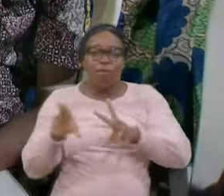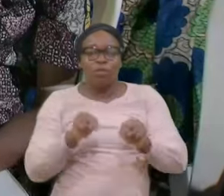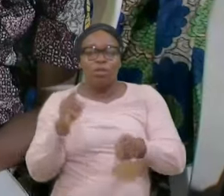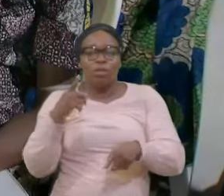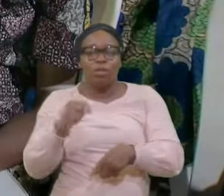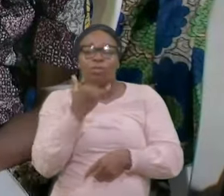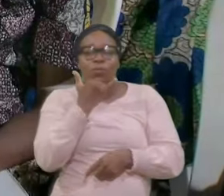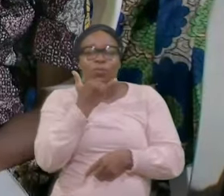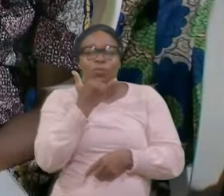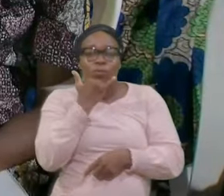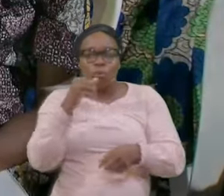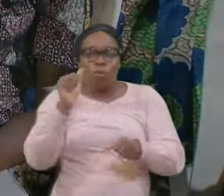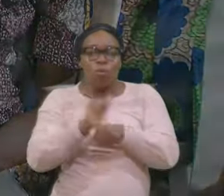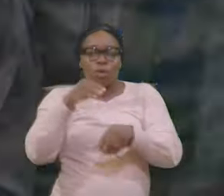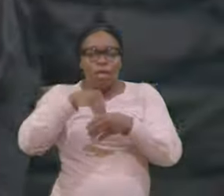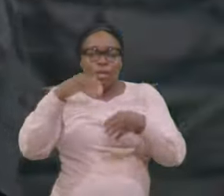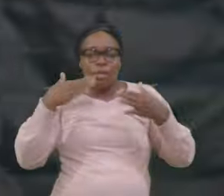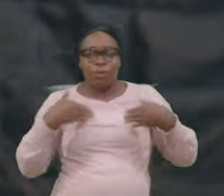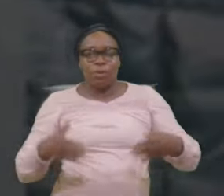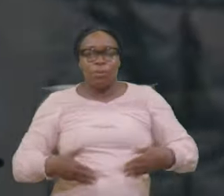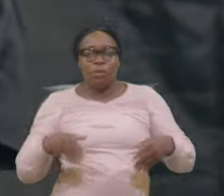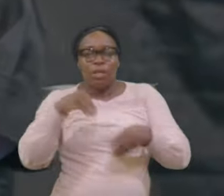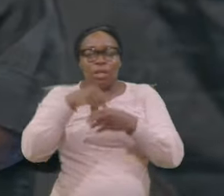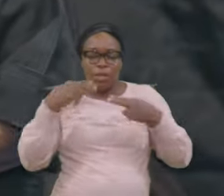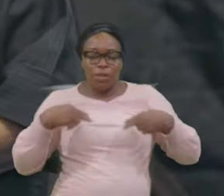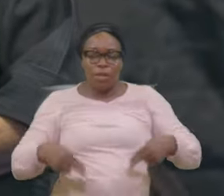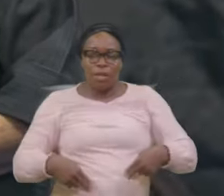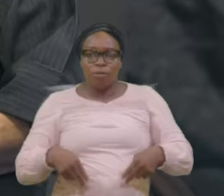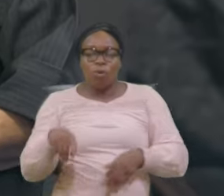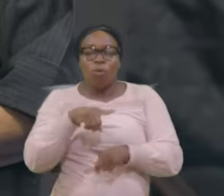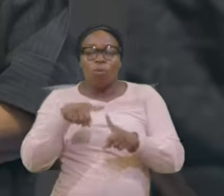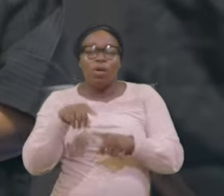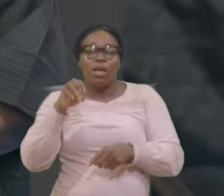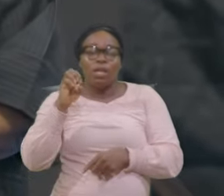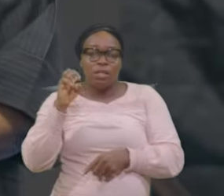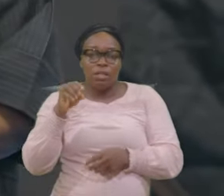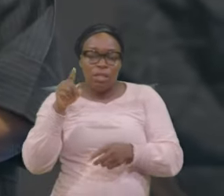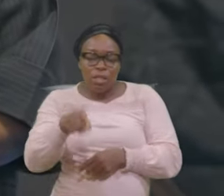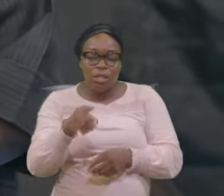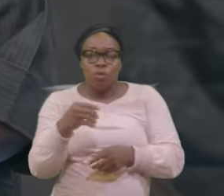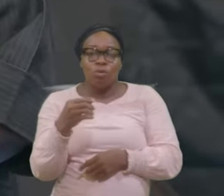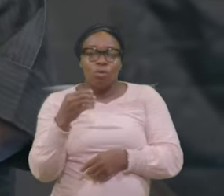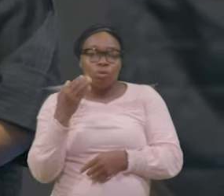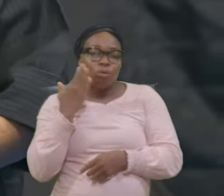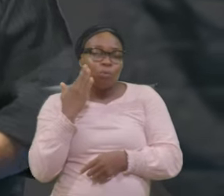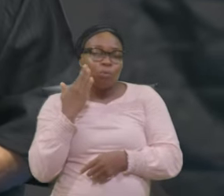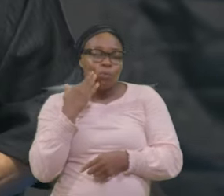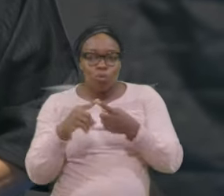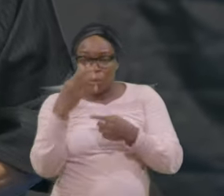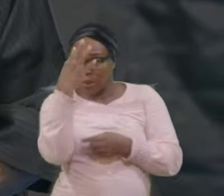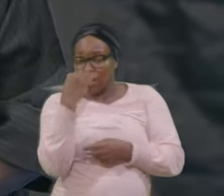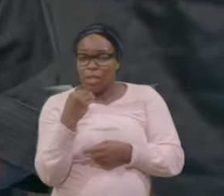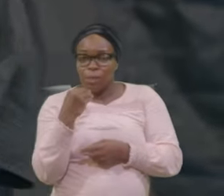Where was he Sleeping When he was Taking care Of the hawks When he was Taking care Of the